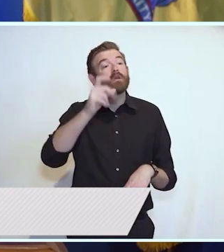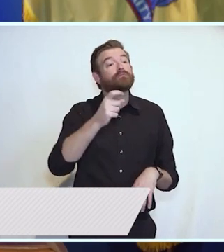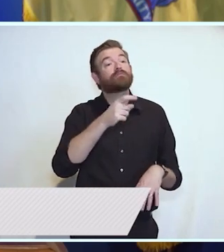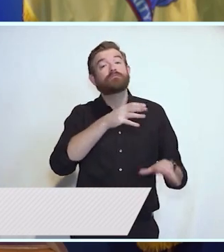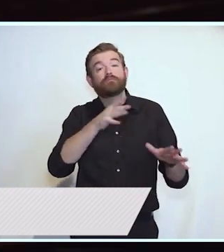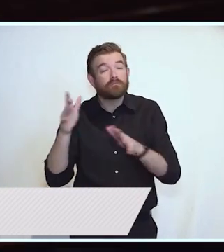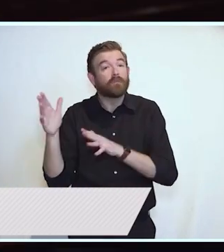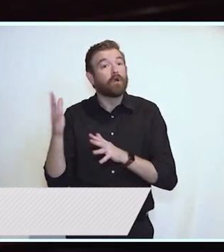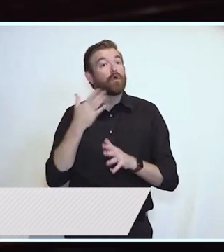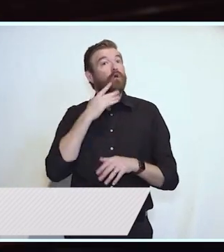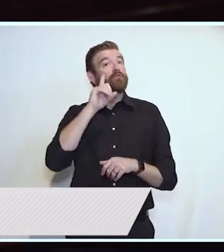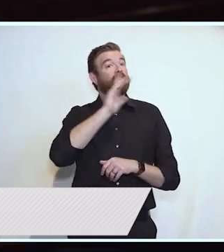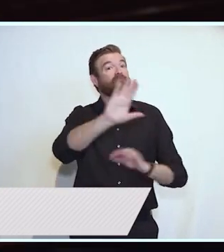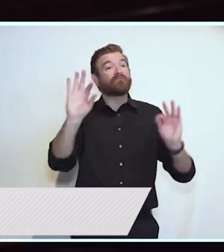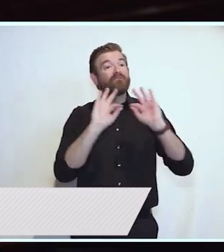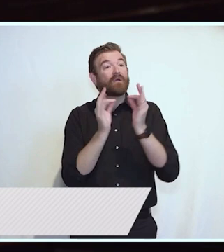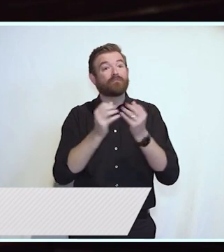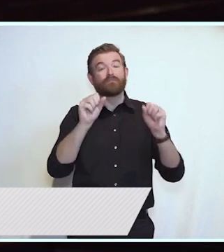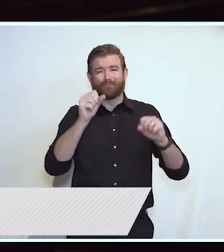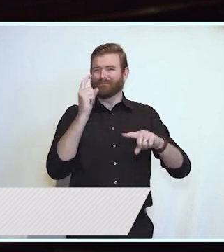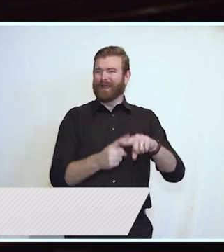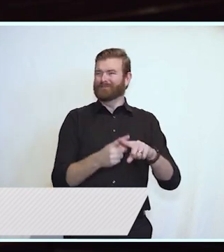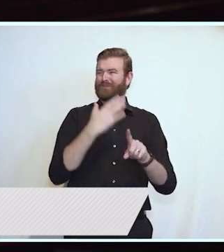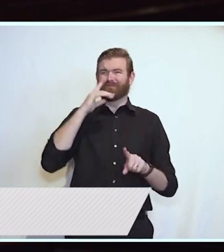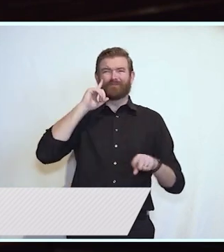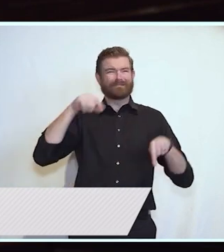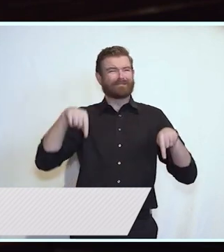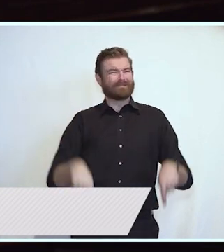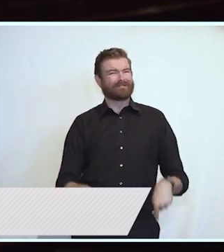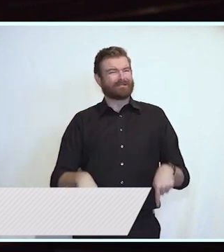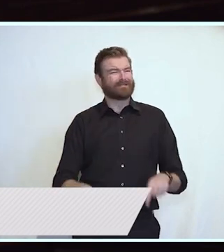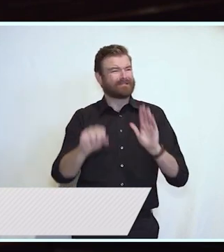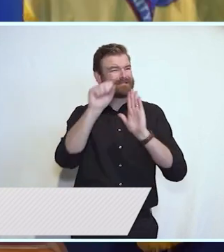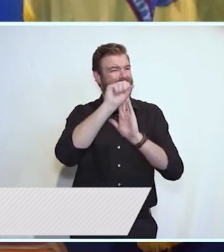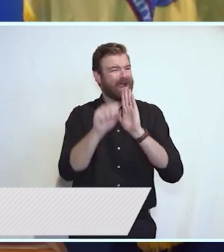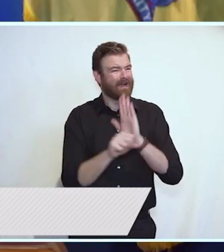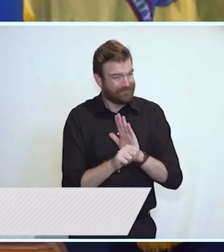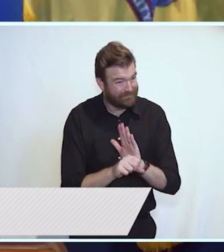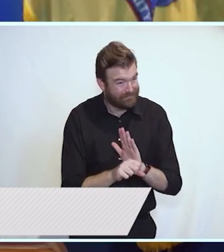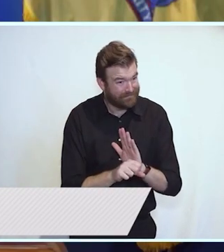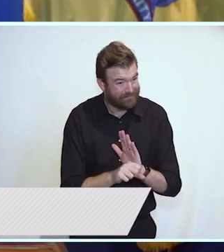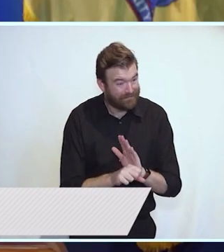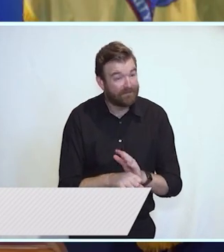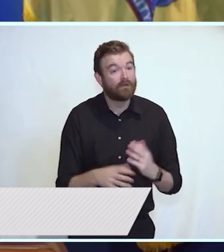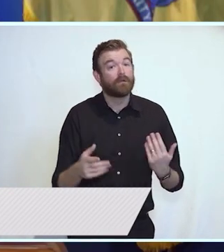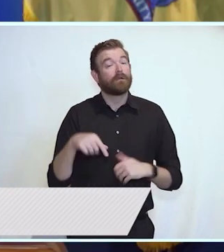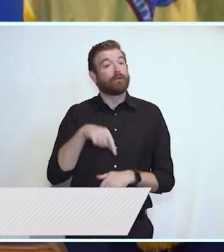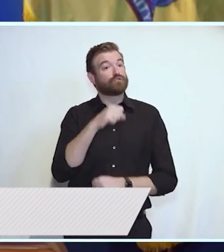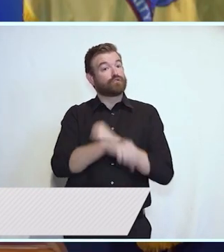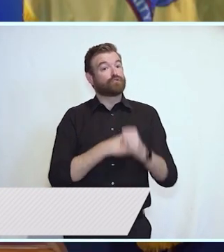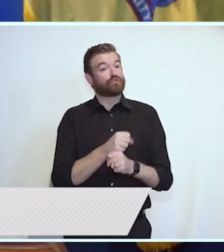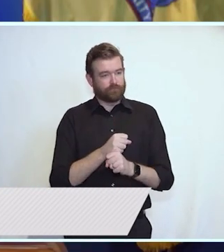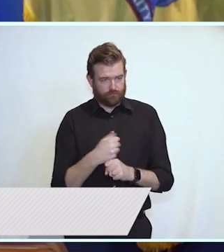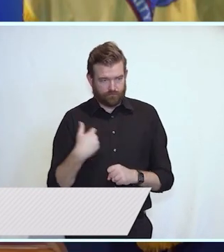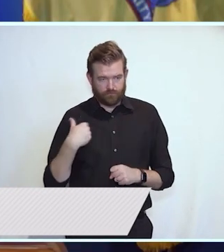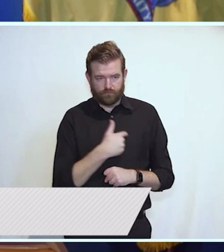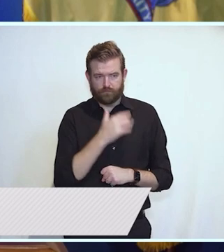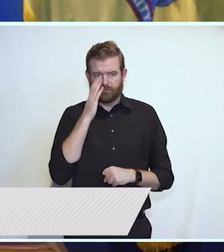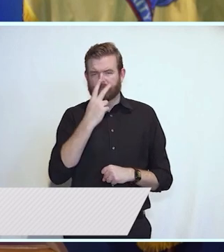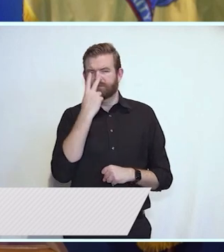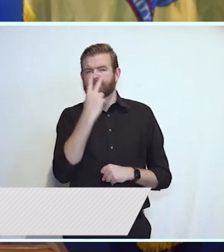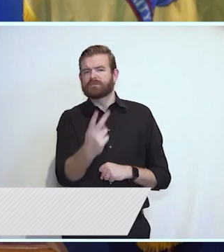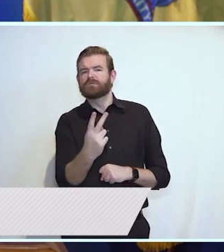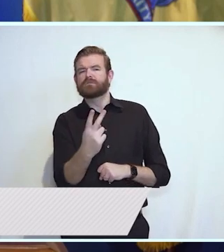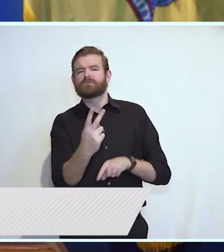line which it is it's also good for our state's bottom line. And this is the year where we will see one of our most